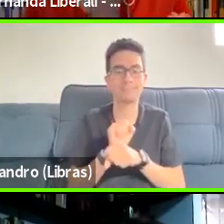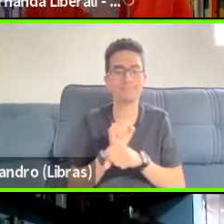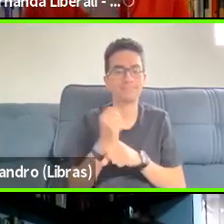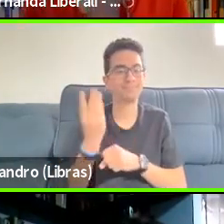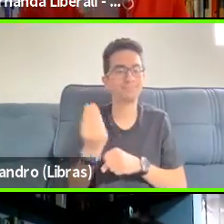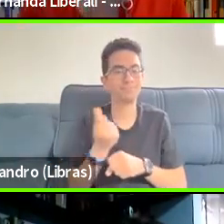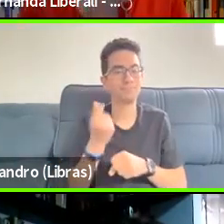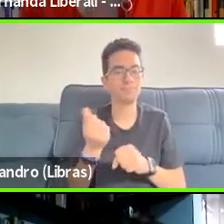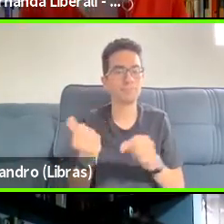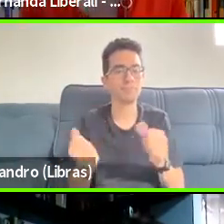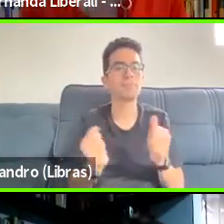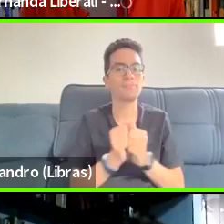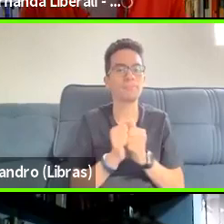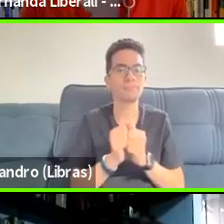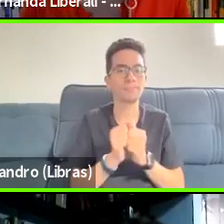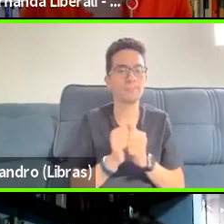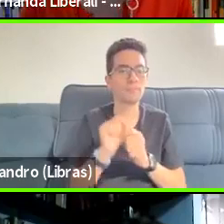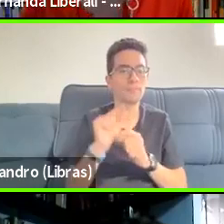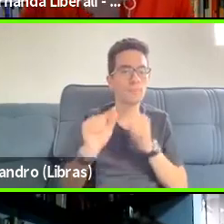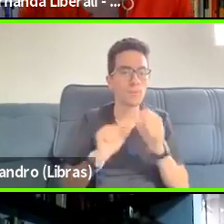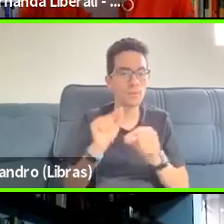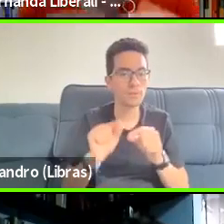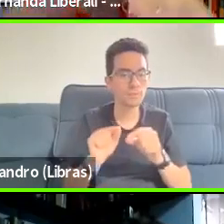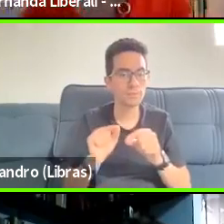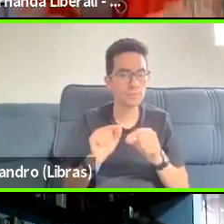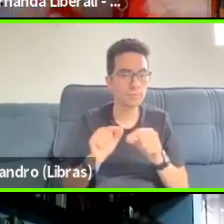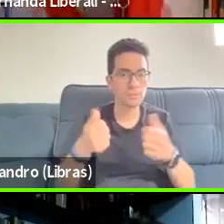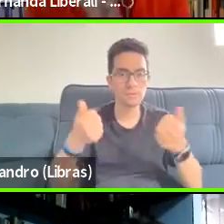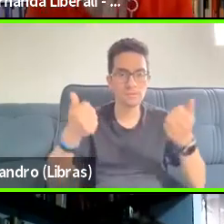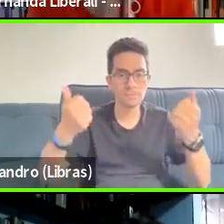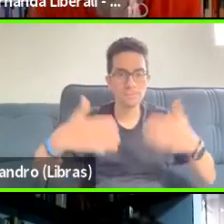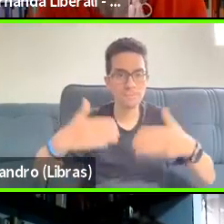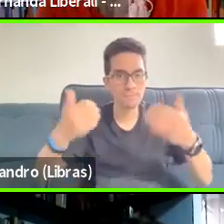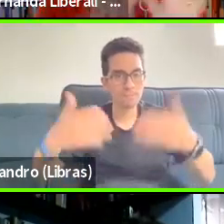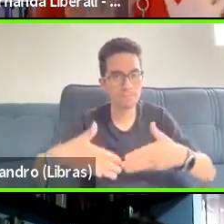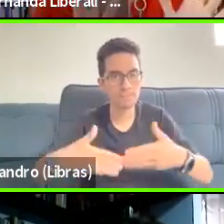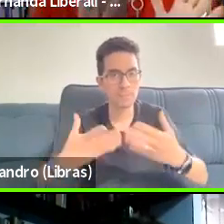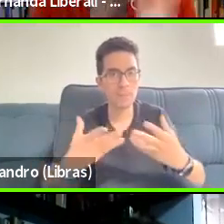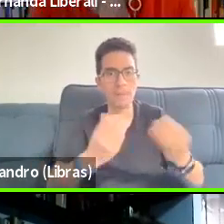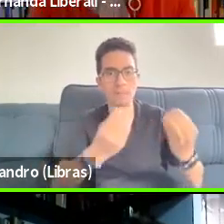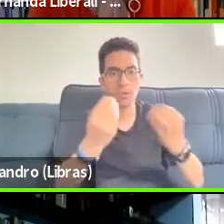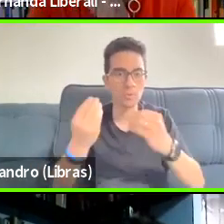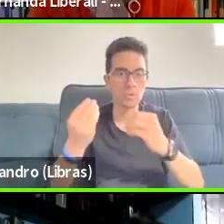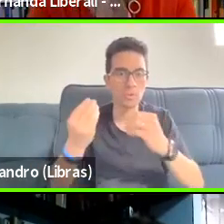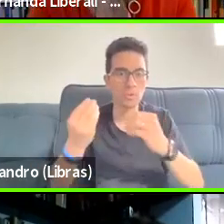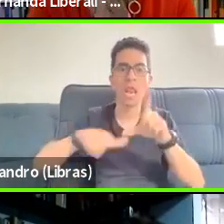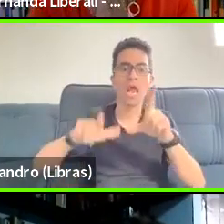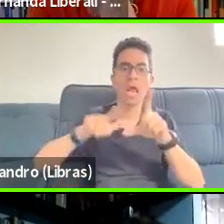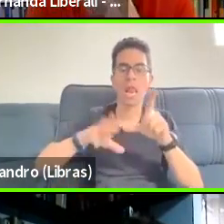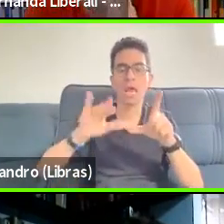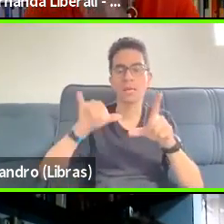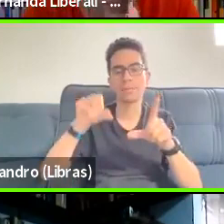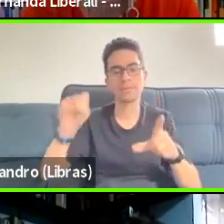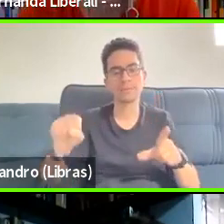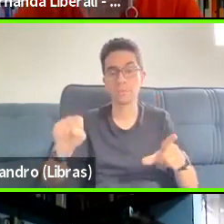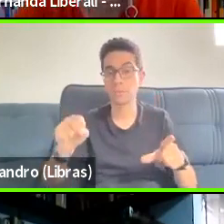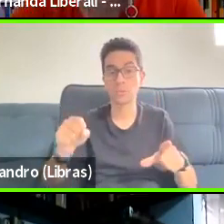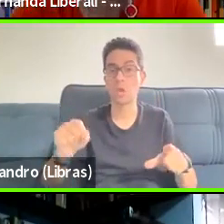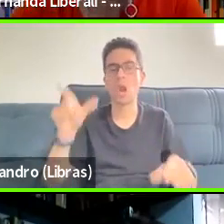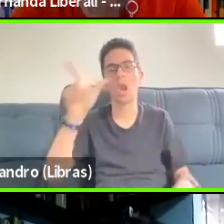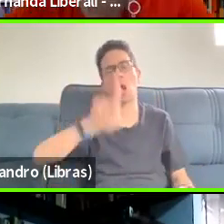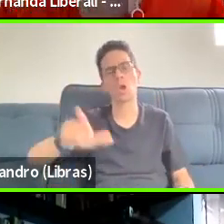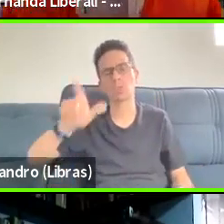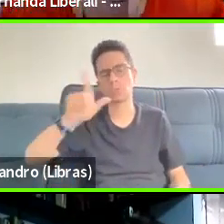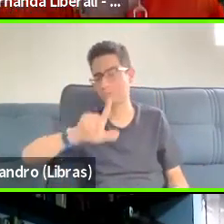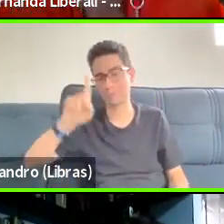Paul, because, uh, it's, it's, it's obvious that you, you still don't know because we haven't published. Anything in English